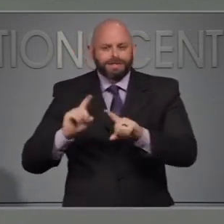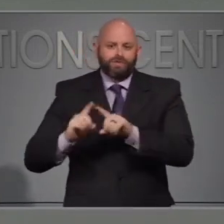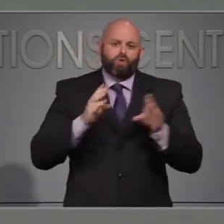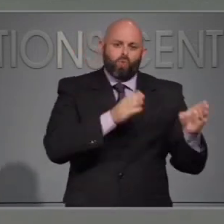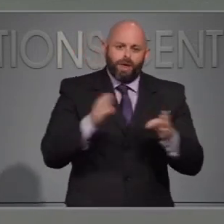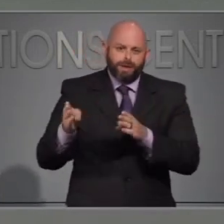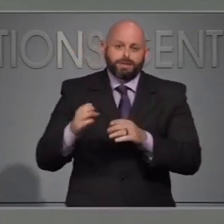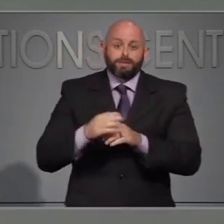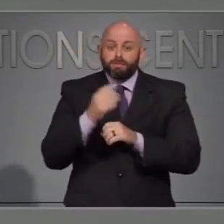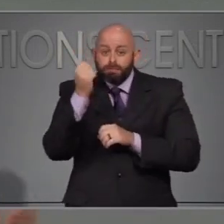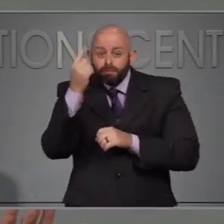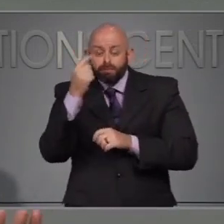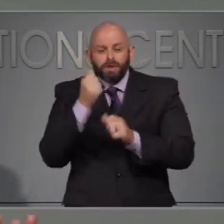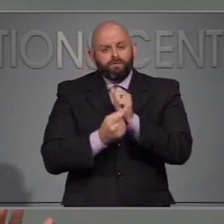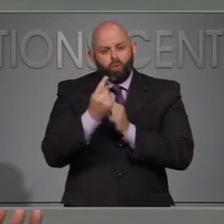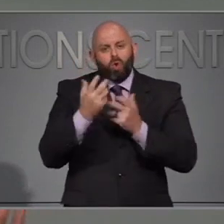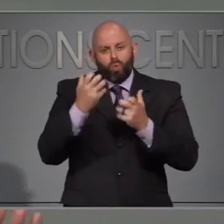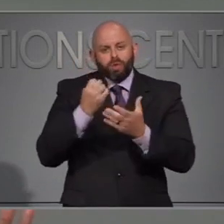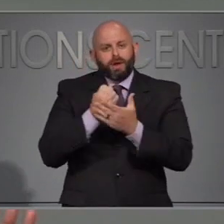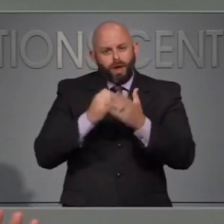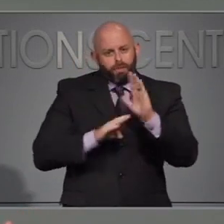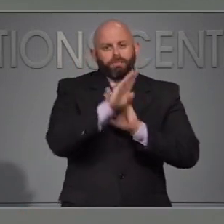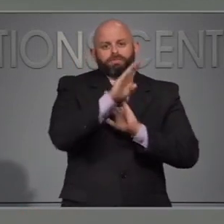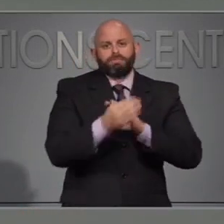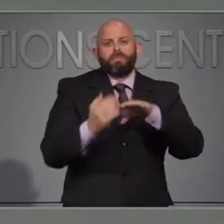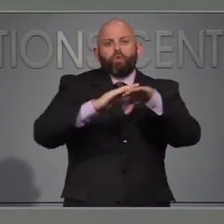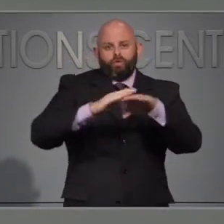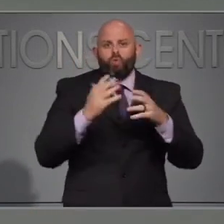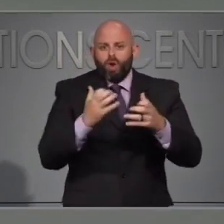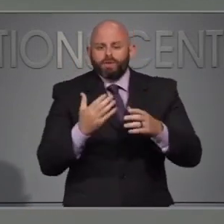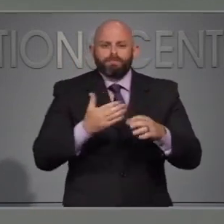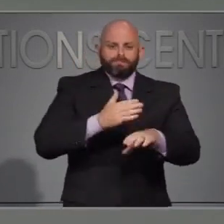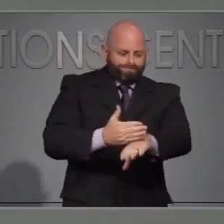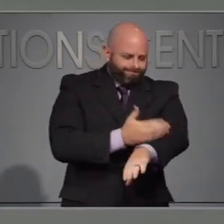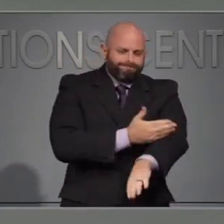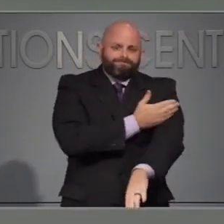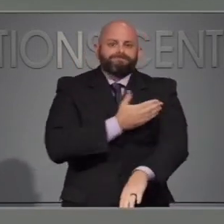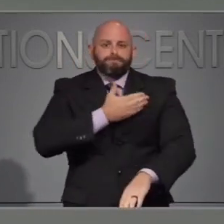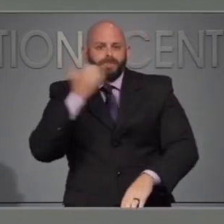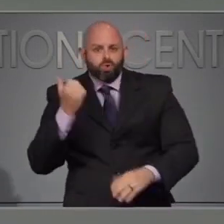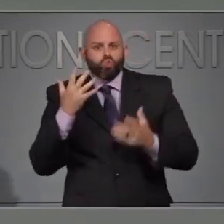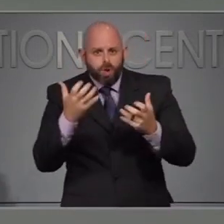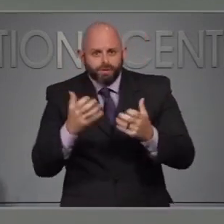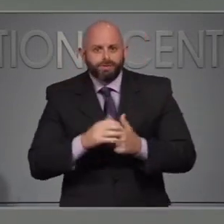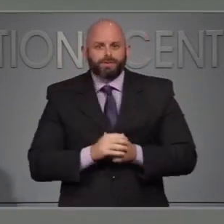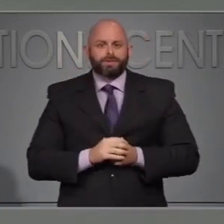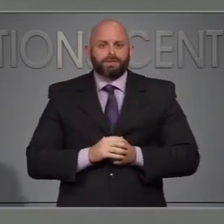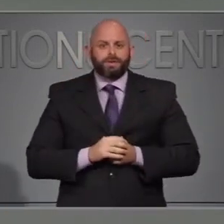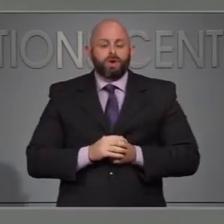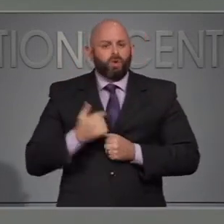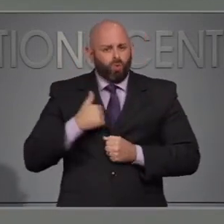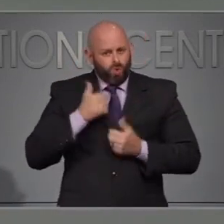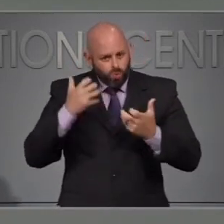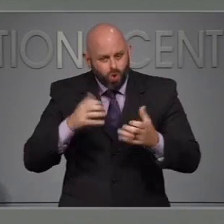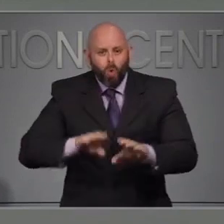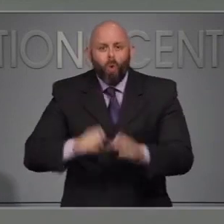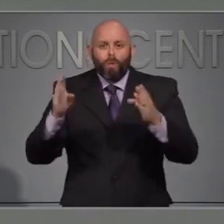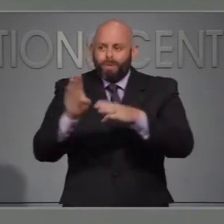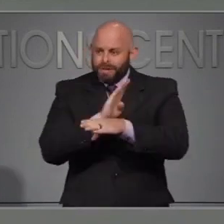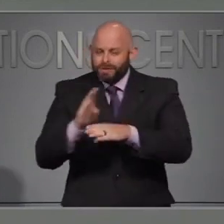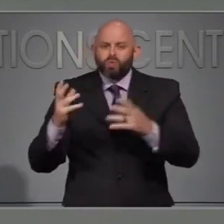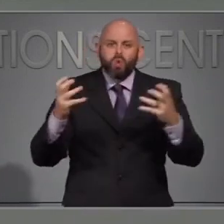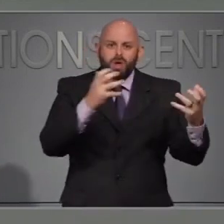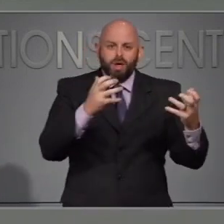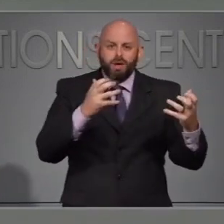improve. Everybody wants things to be open. Hey, the best way to do that is to wear a mask and